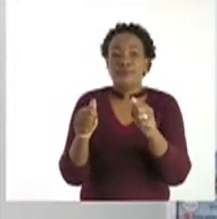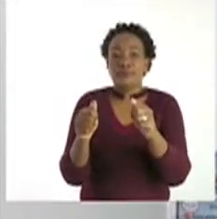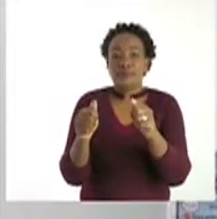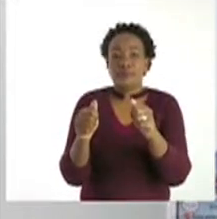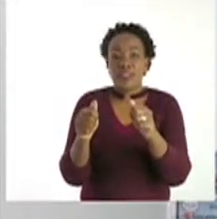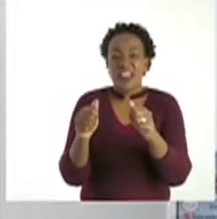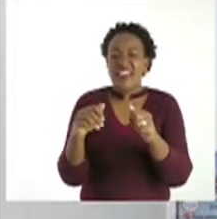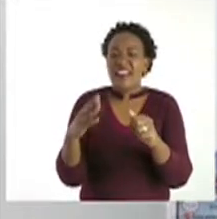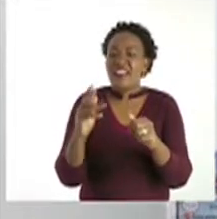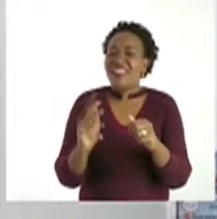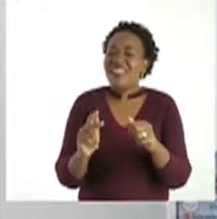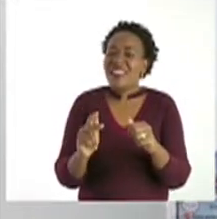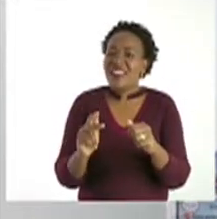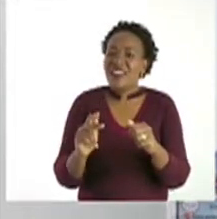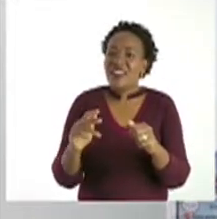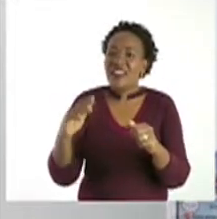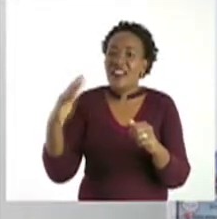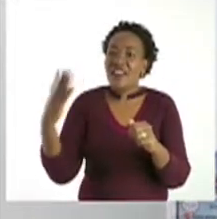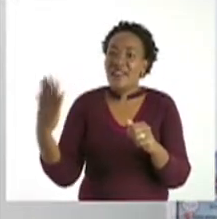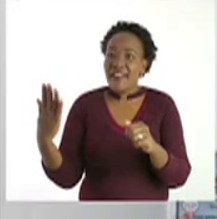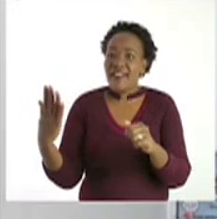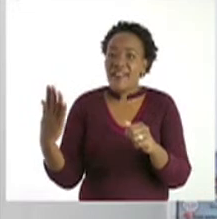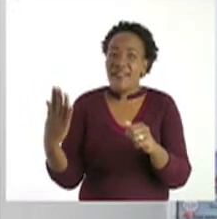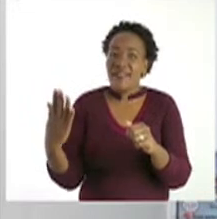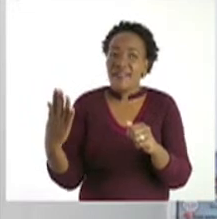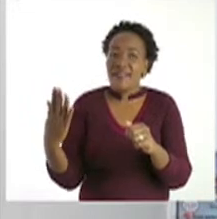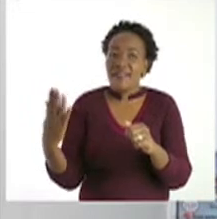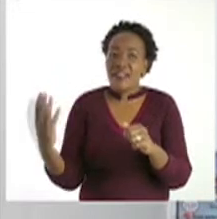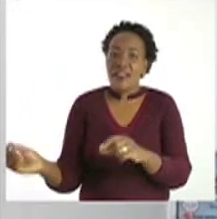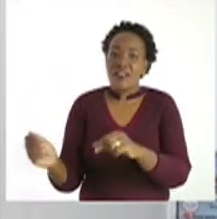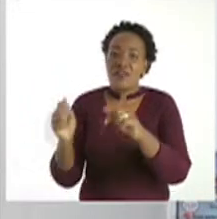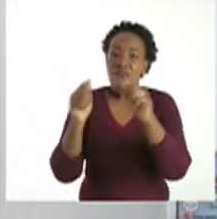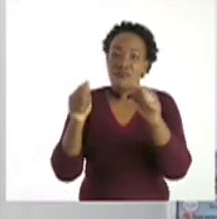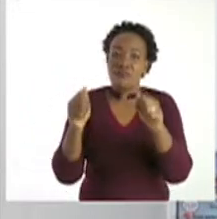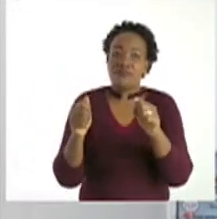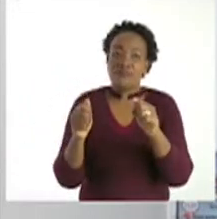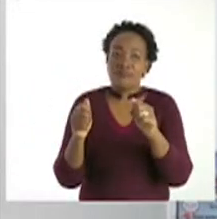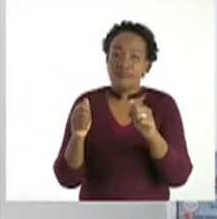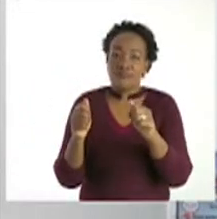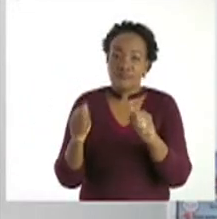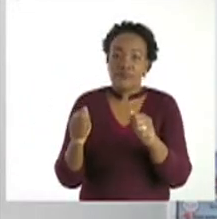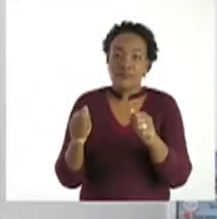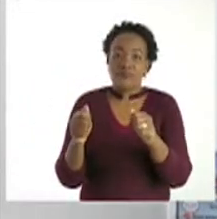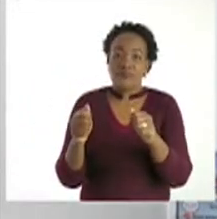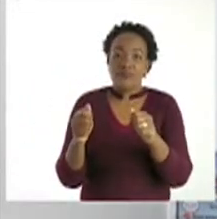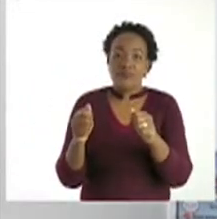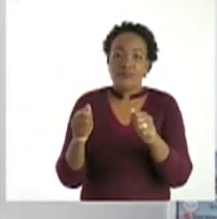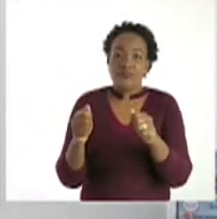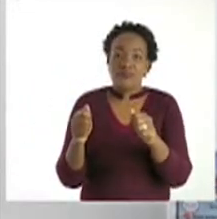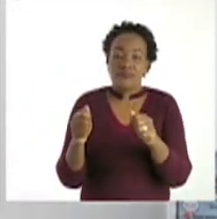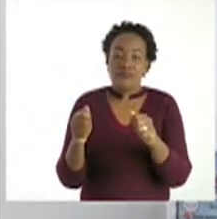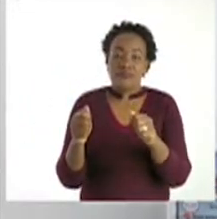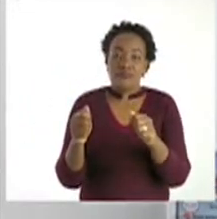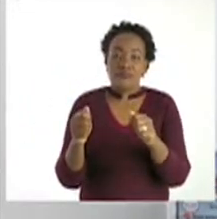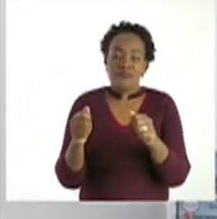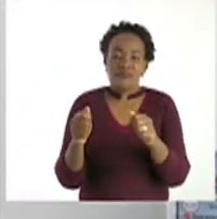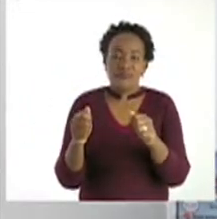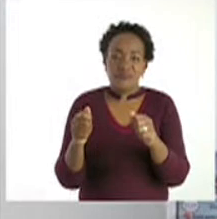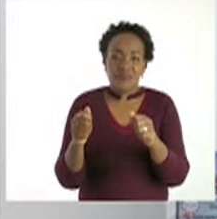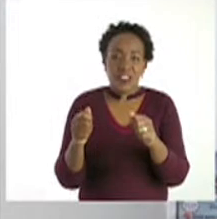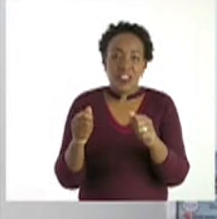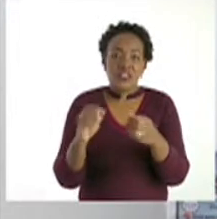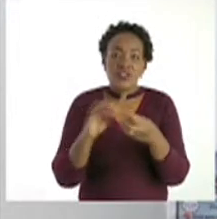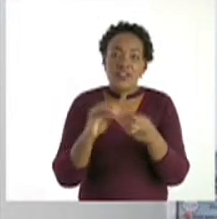5 from this side, you put it here, grade 3s. So the